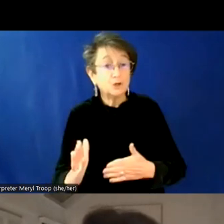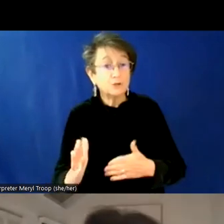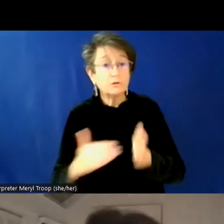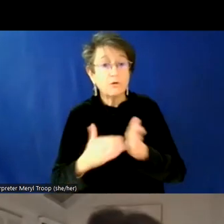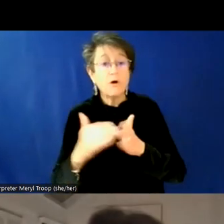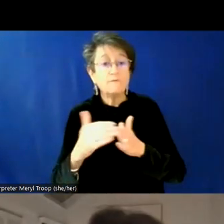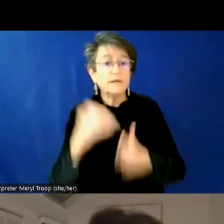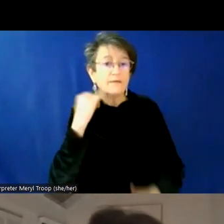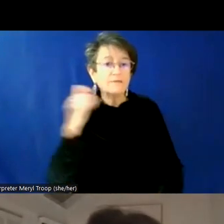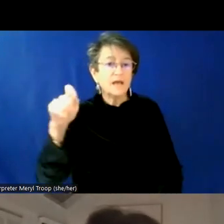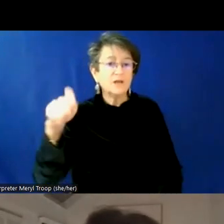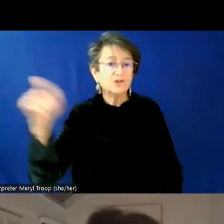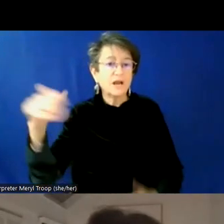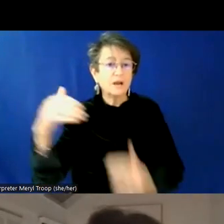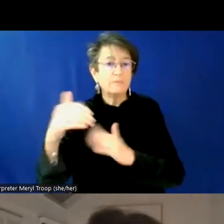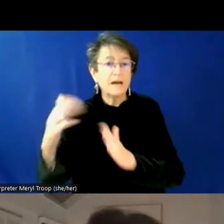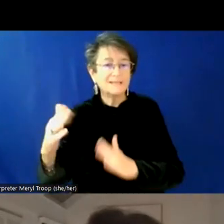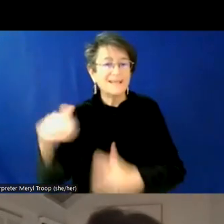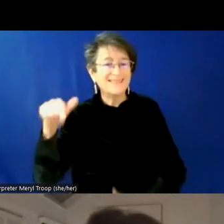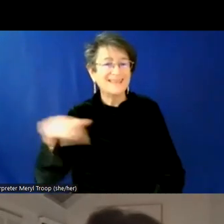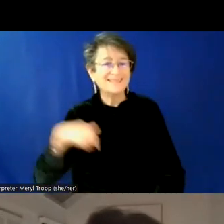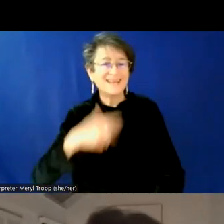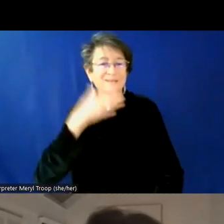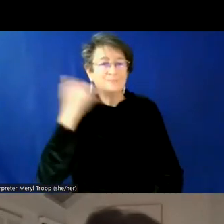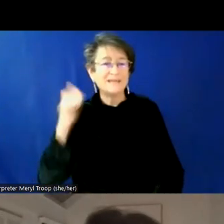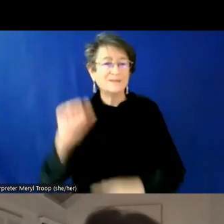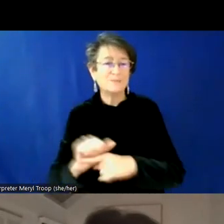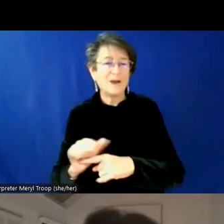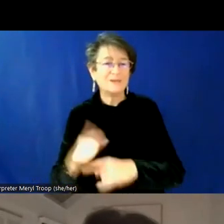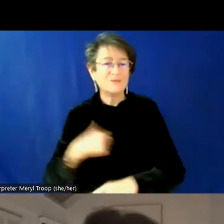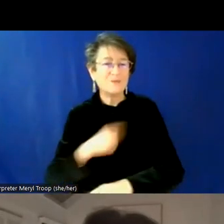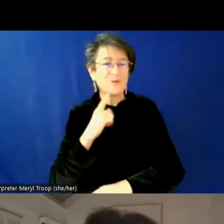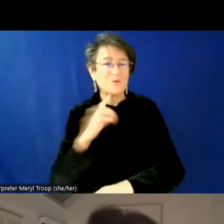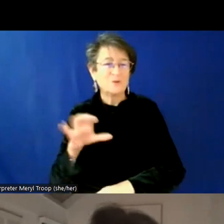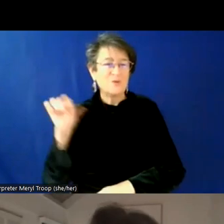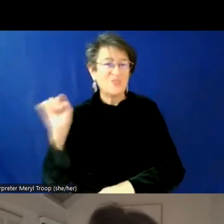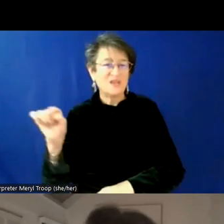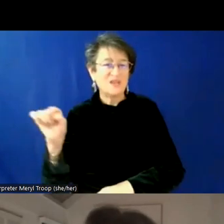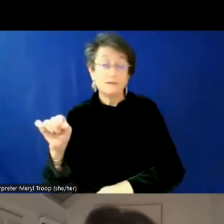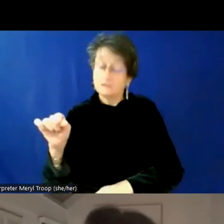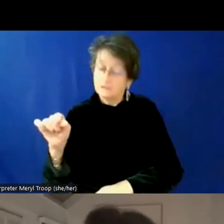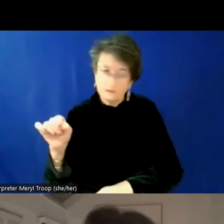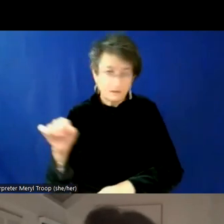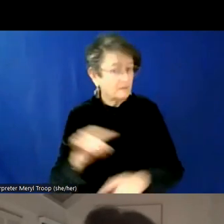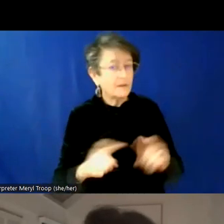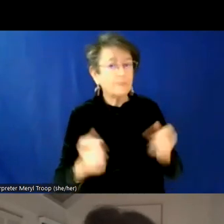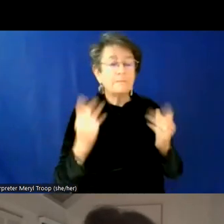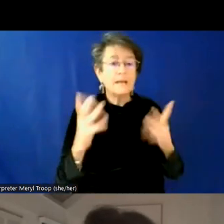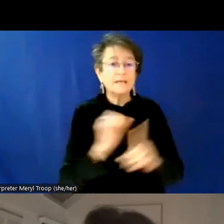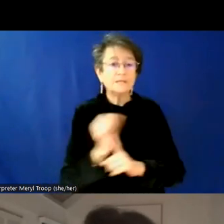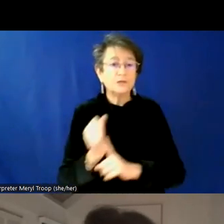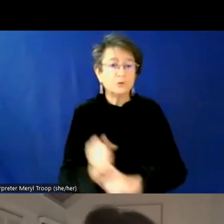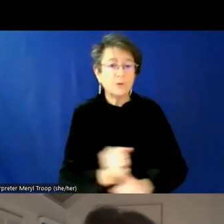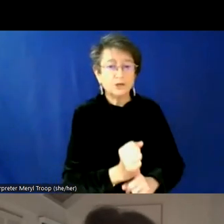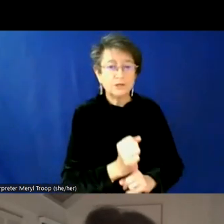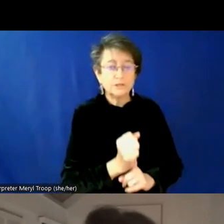check boxes of like, this is the best practice and we will do it. Uh, but there's a whole lot of situations and pronouns is correcting people